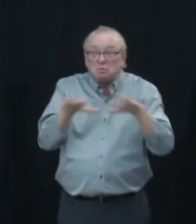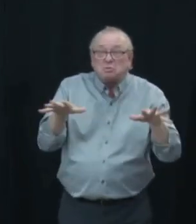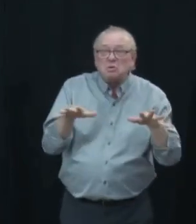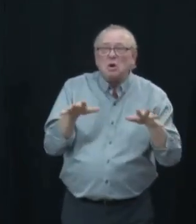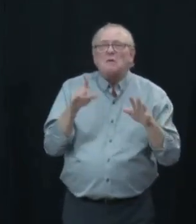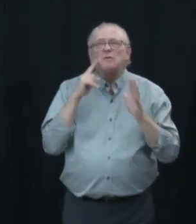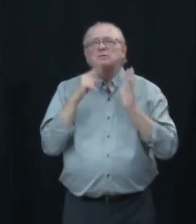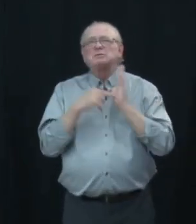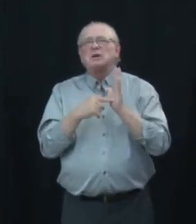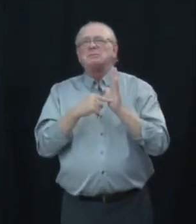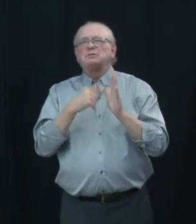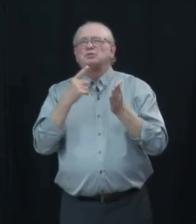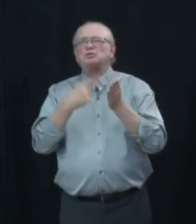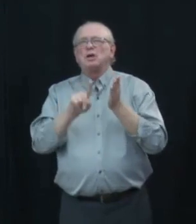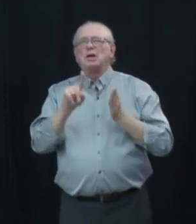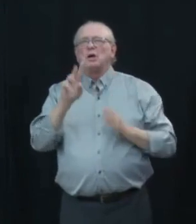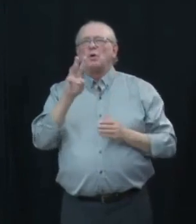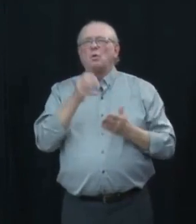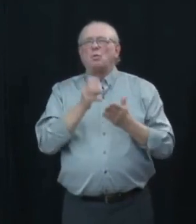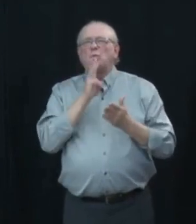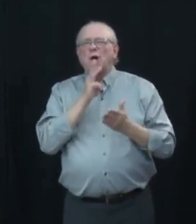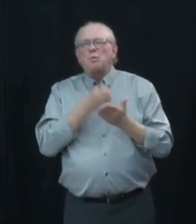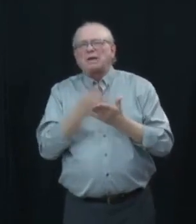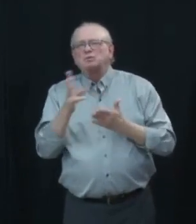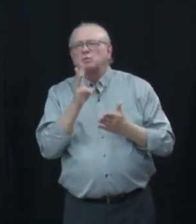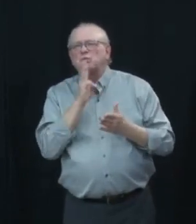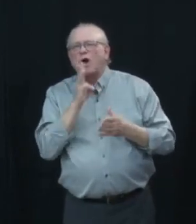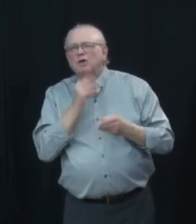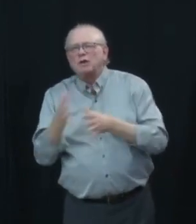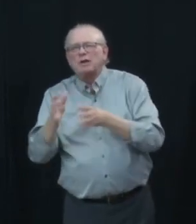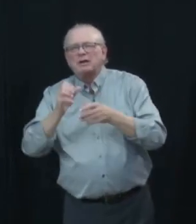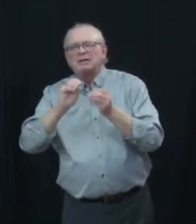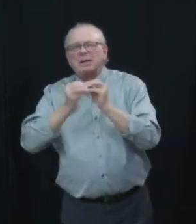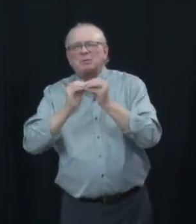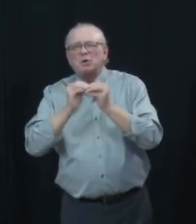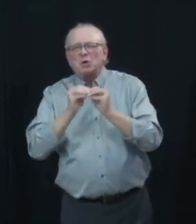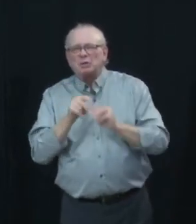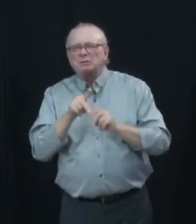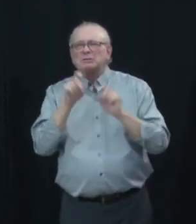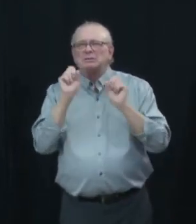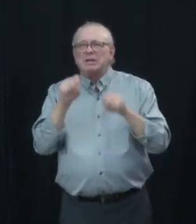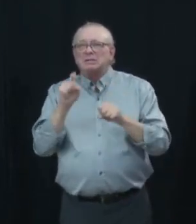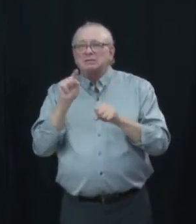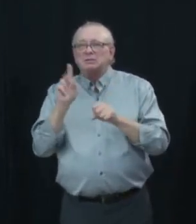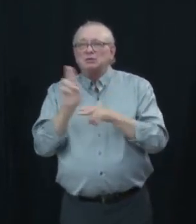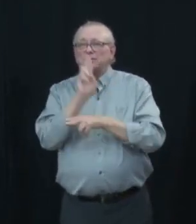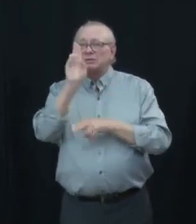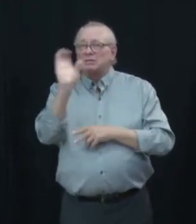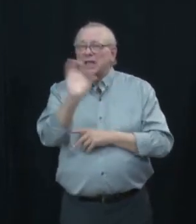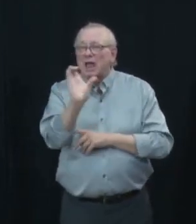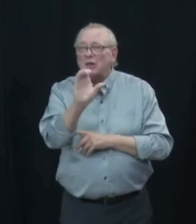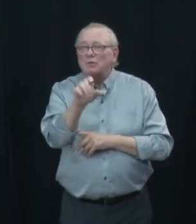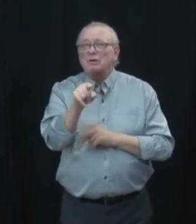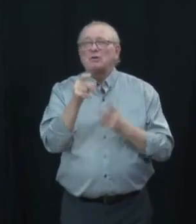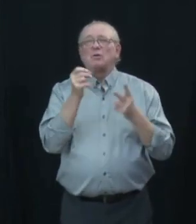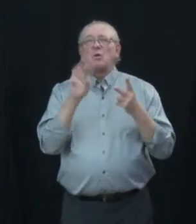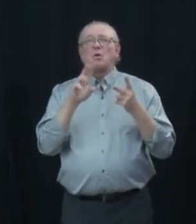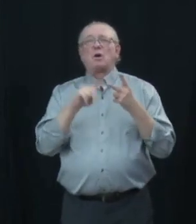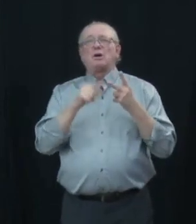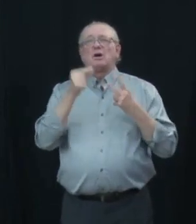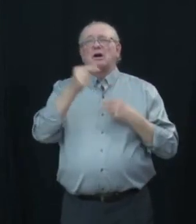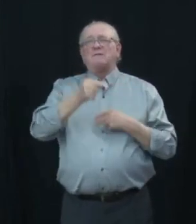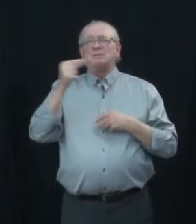for different communities that's available at the university of calgary site as well as a summary that's available on our government website